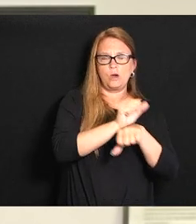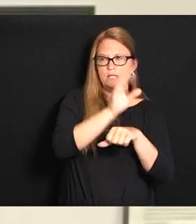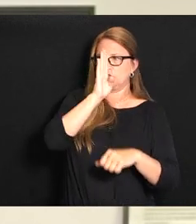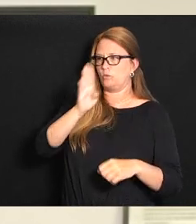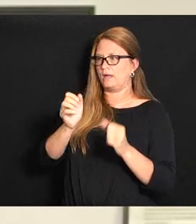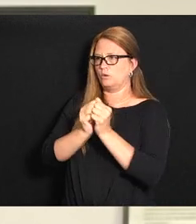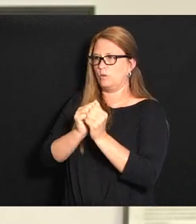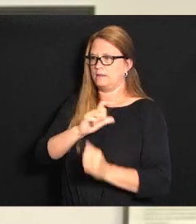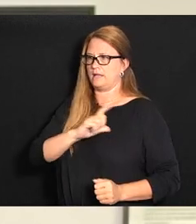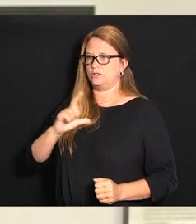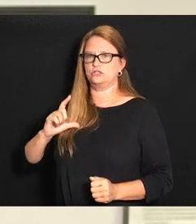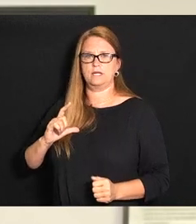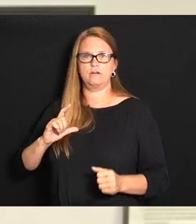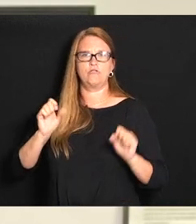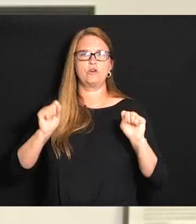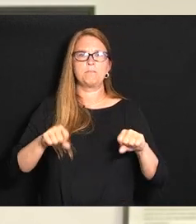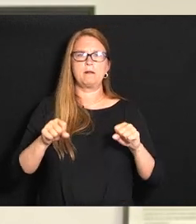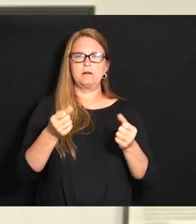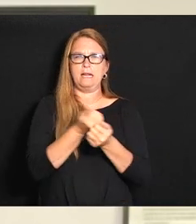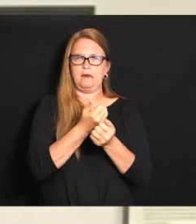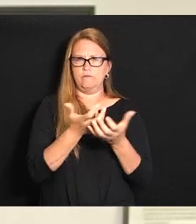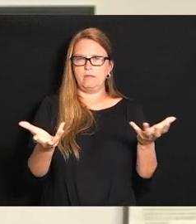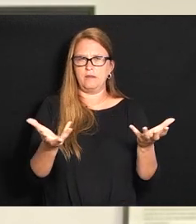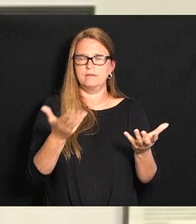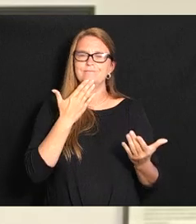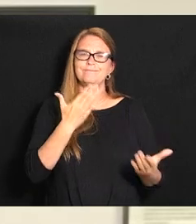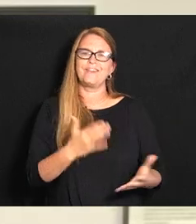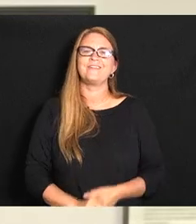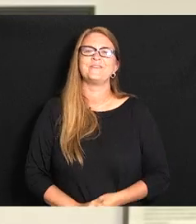legislature for a bill to do such a thing thank you